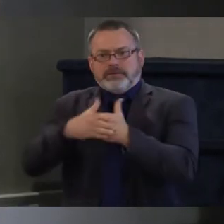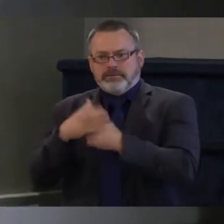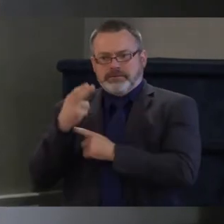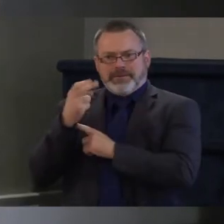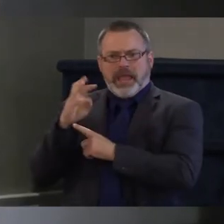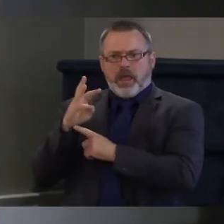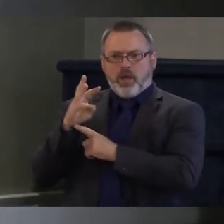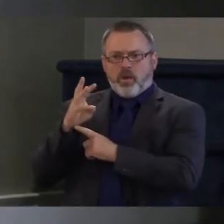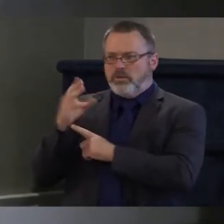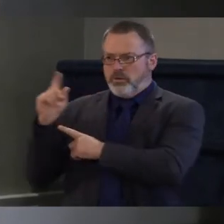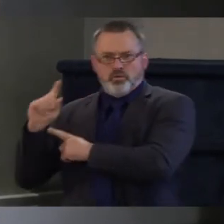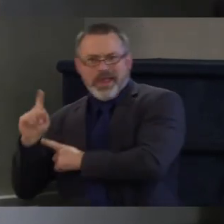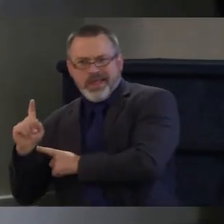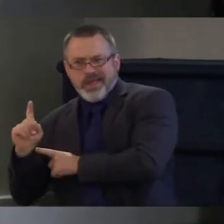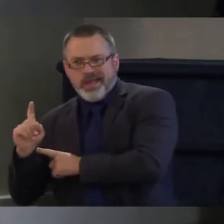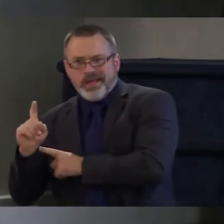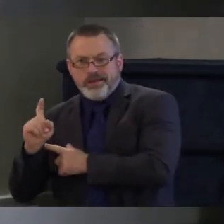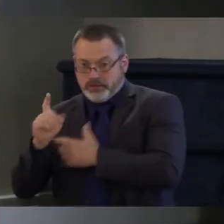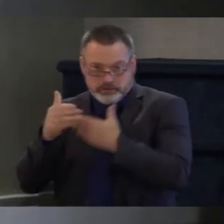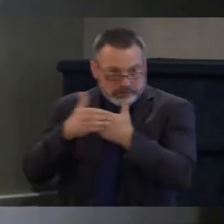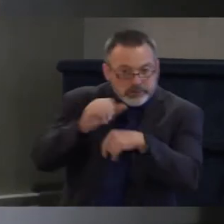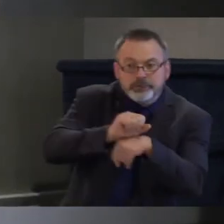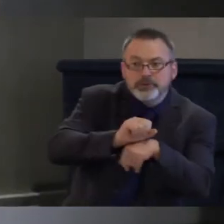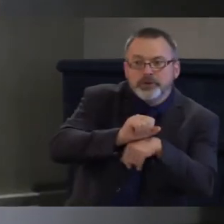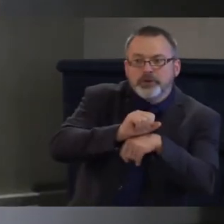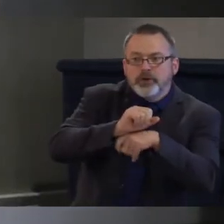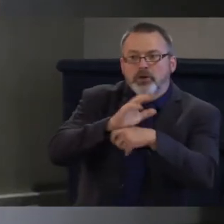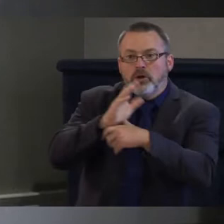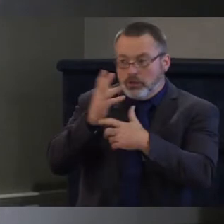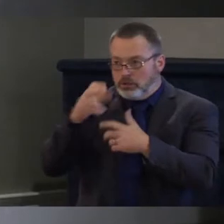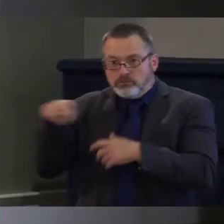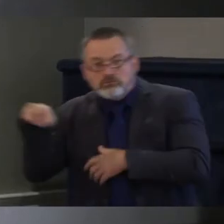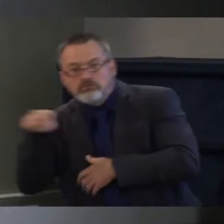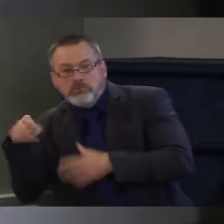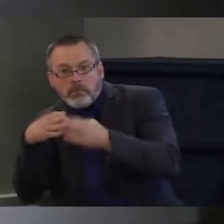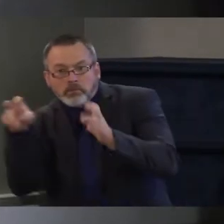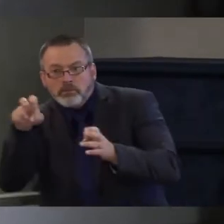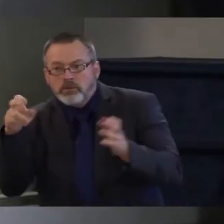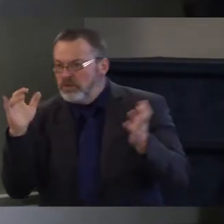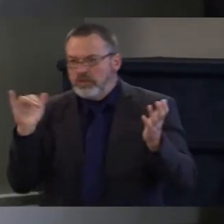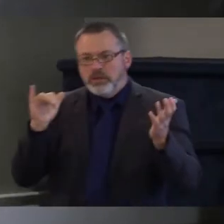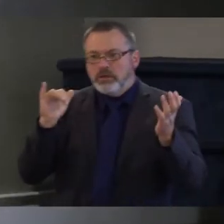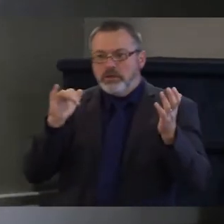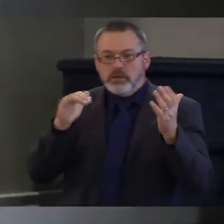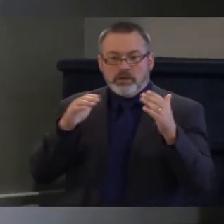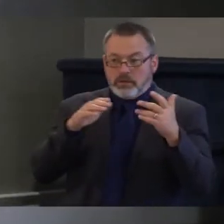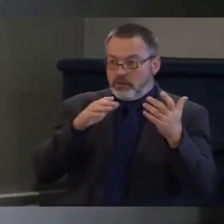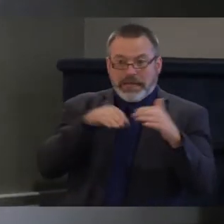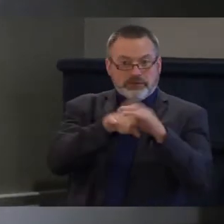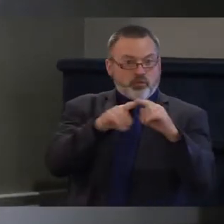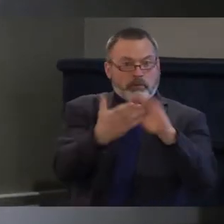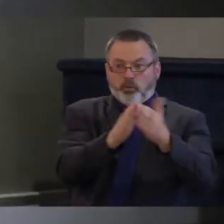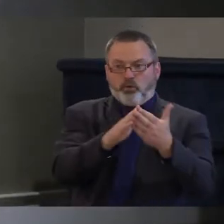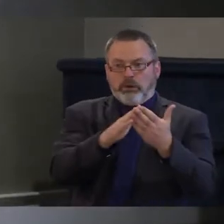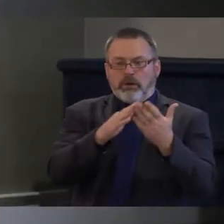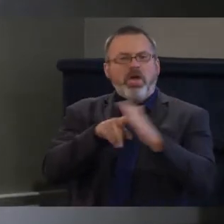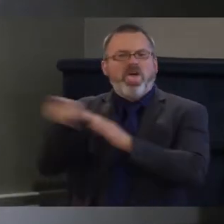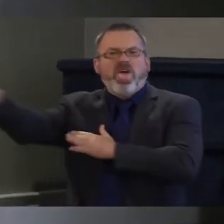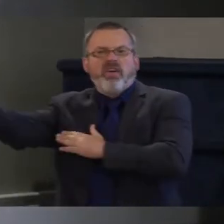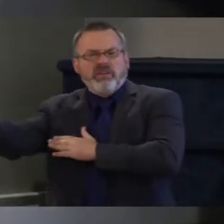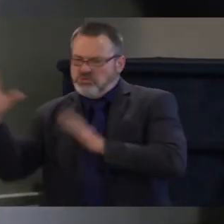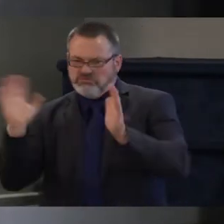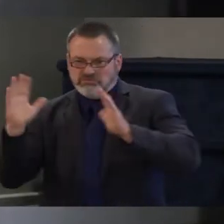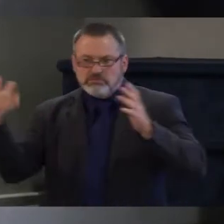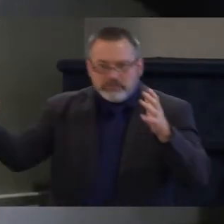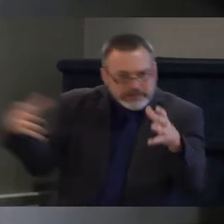downtowns, is it accessible from transportation, in accessible communities, all of that will come into play. I think the biggest challenge